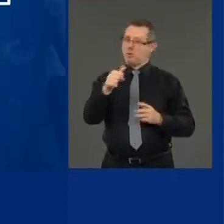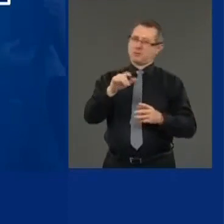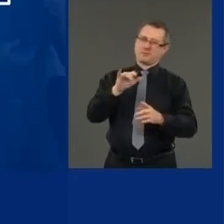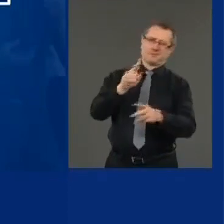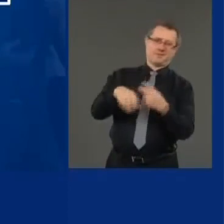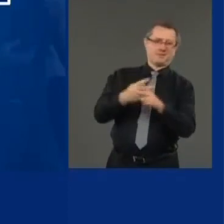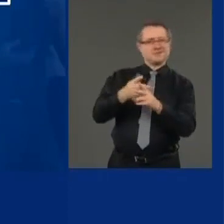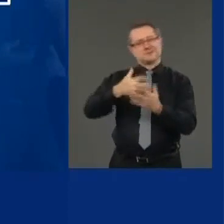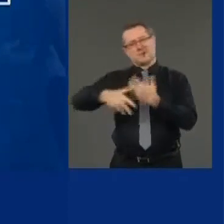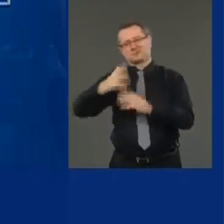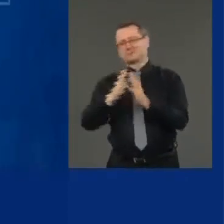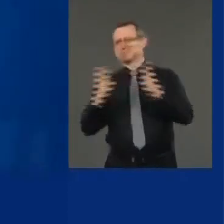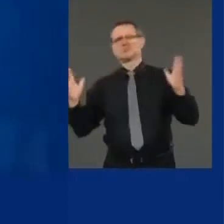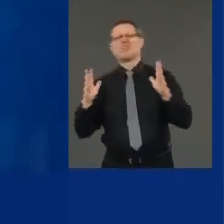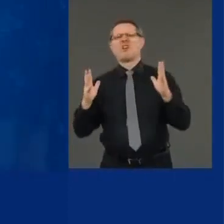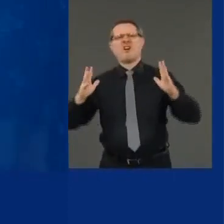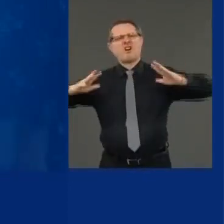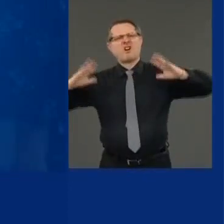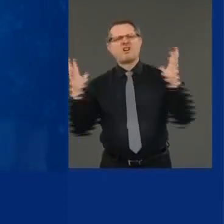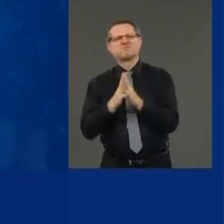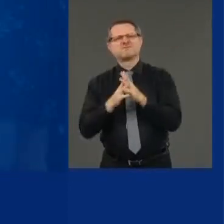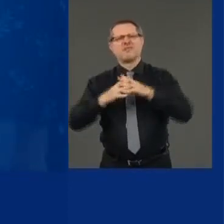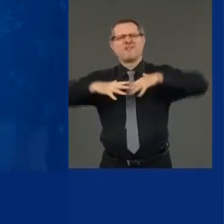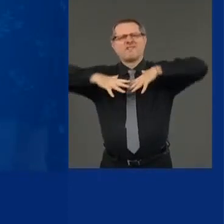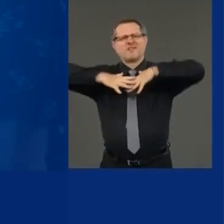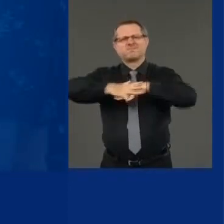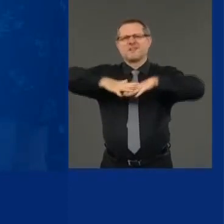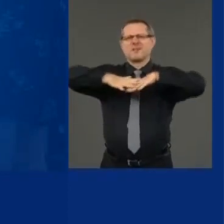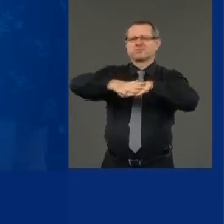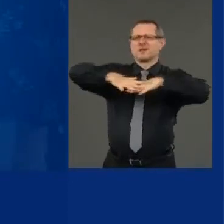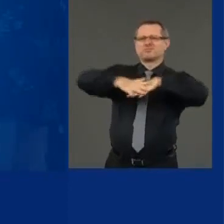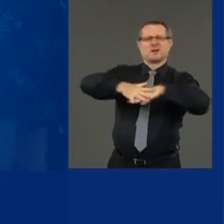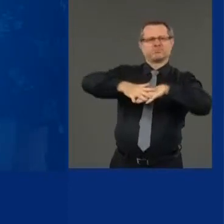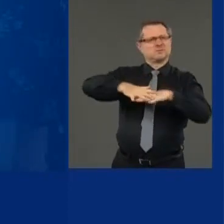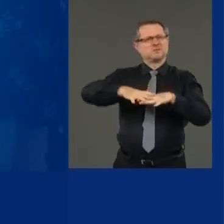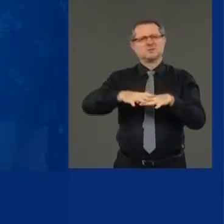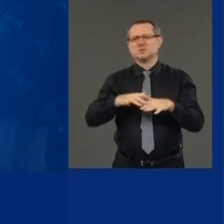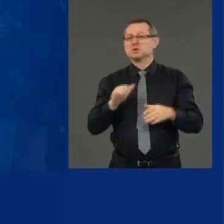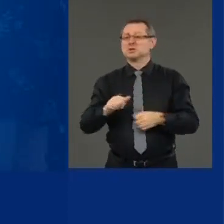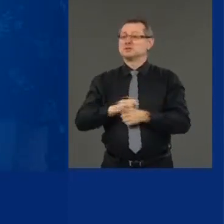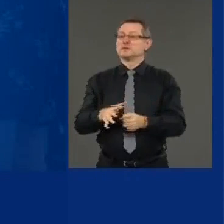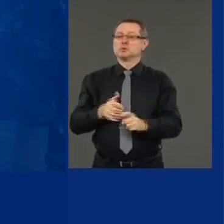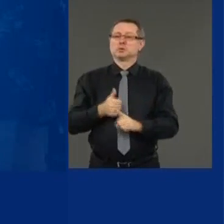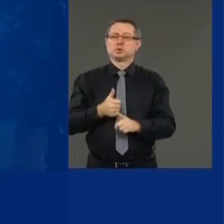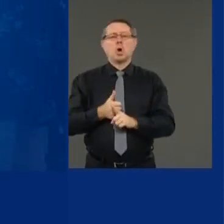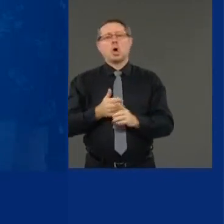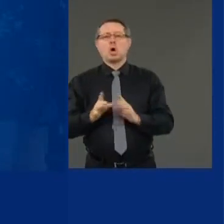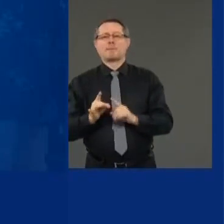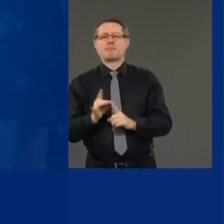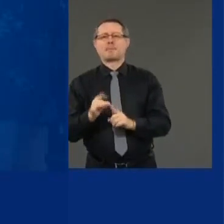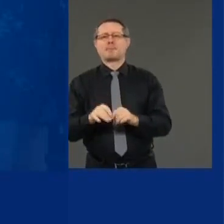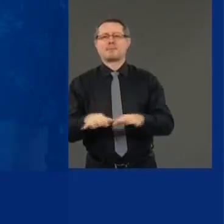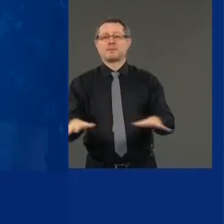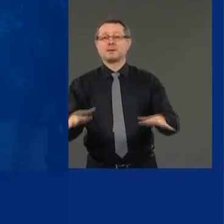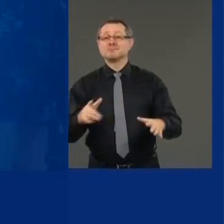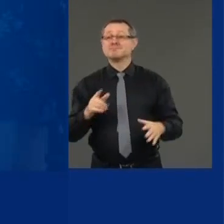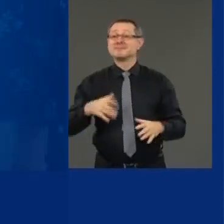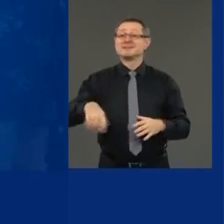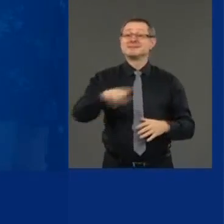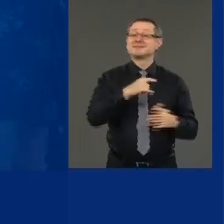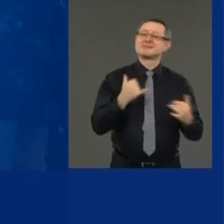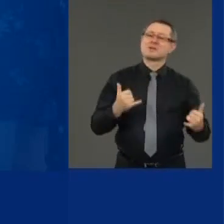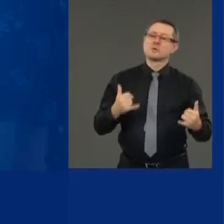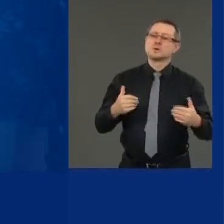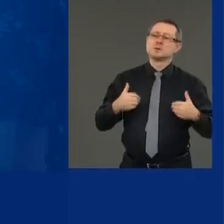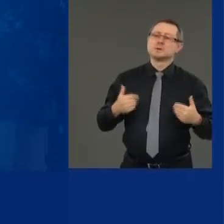and it is happening. Uh, to young people, this is not the time to fight for your right